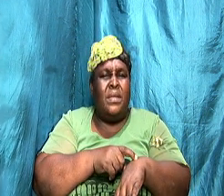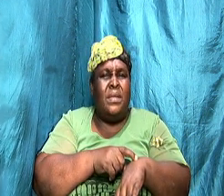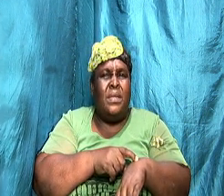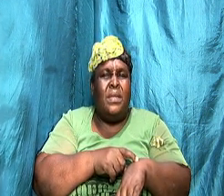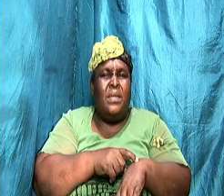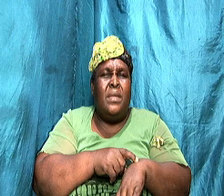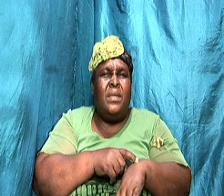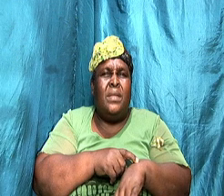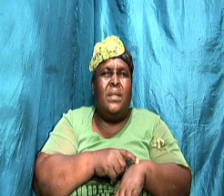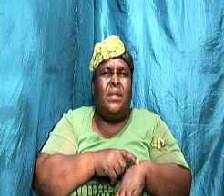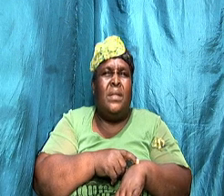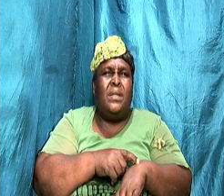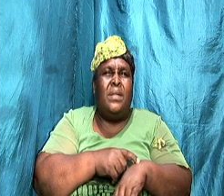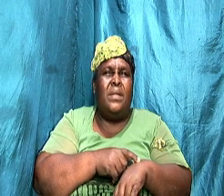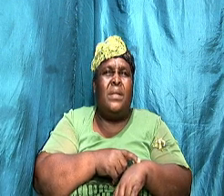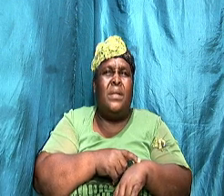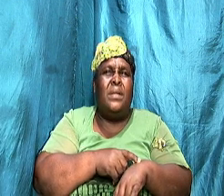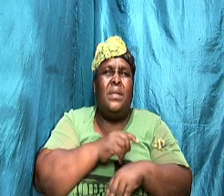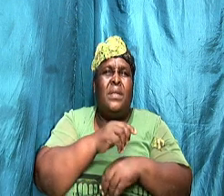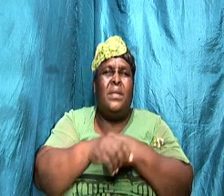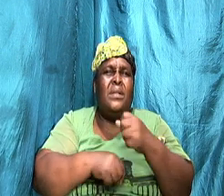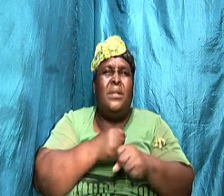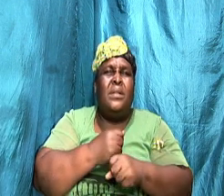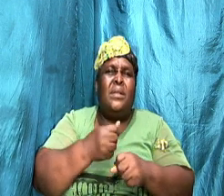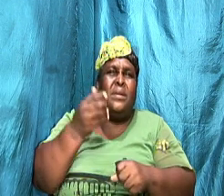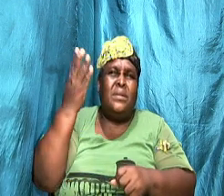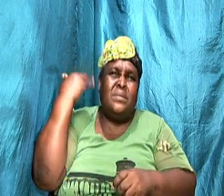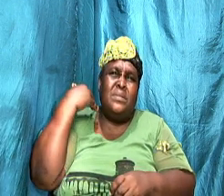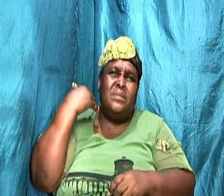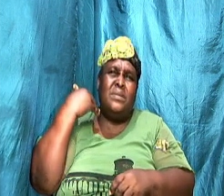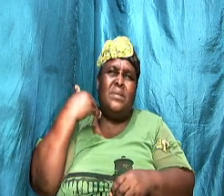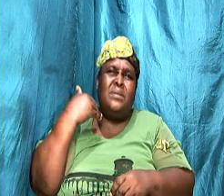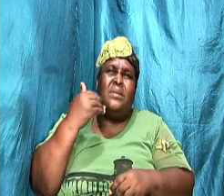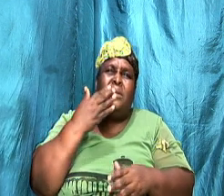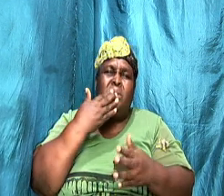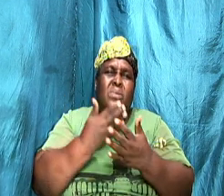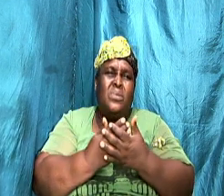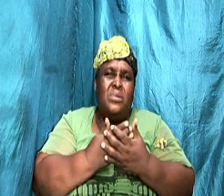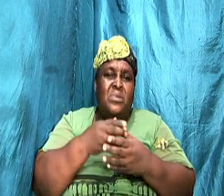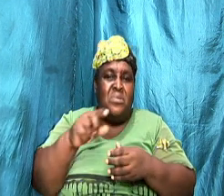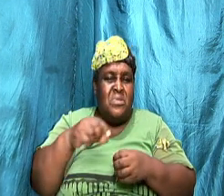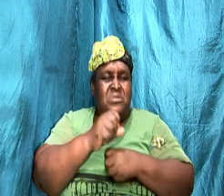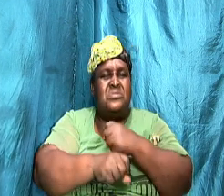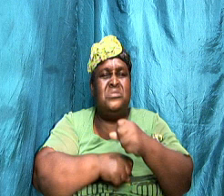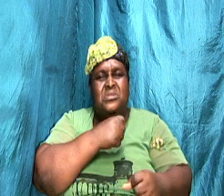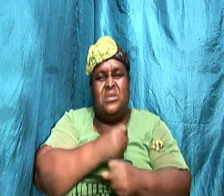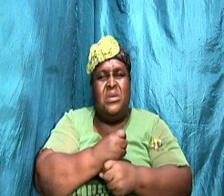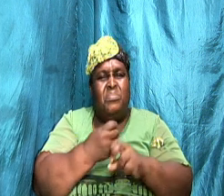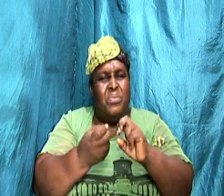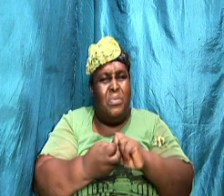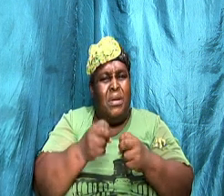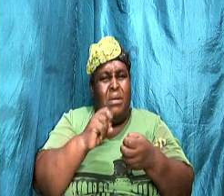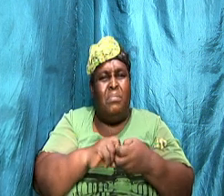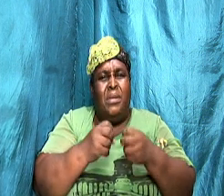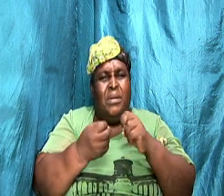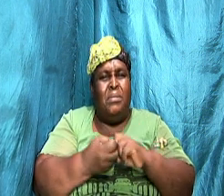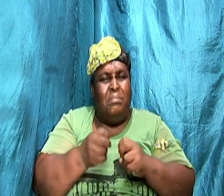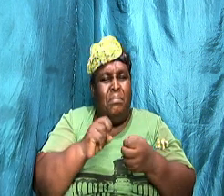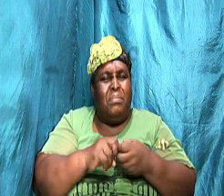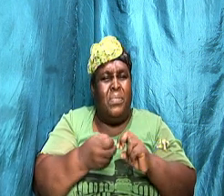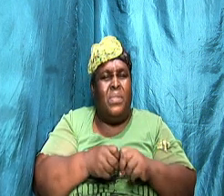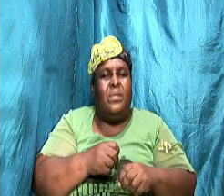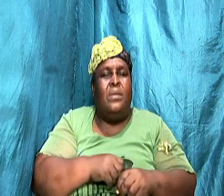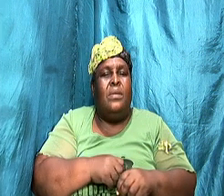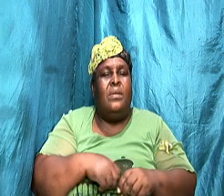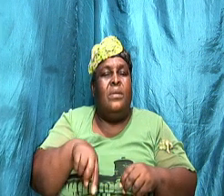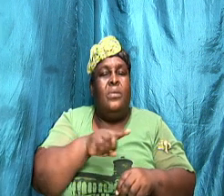so good but this year me can't agree this year this year is just problem I said it earlier on that we are